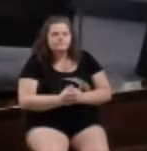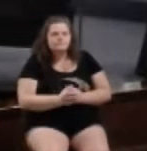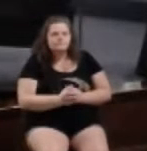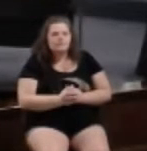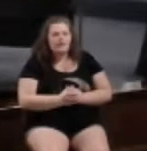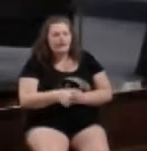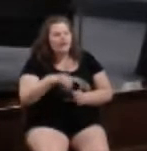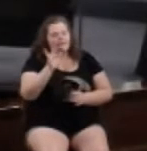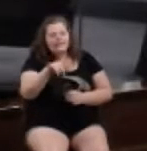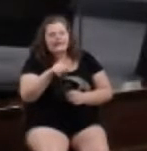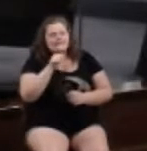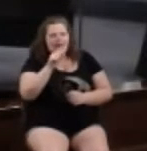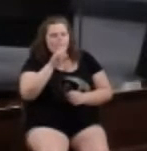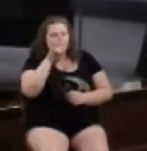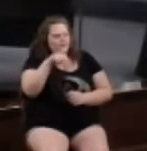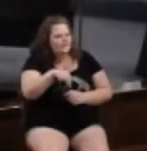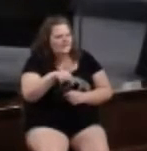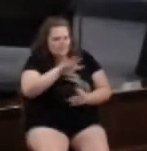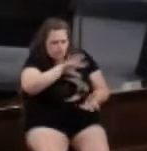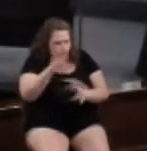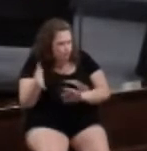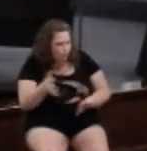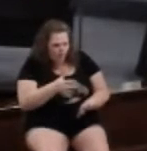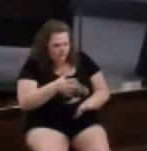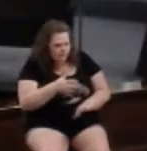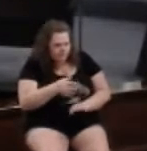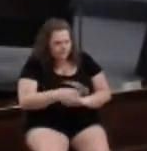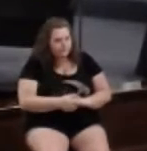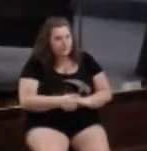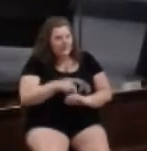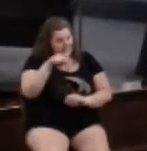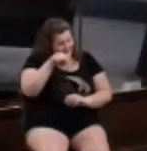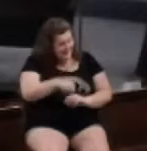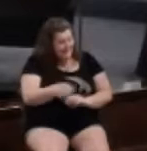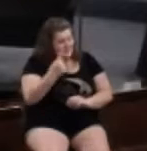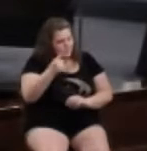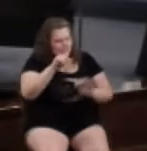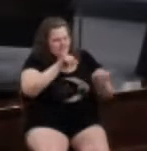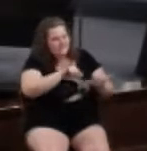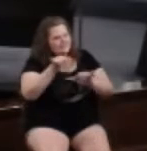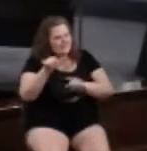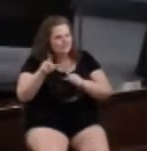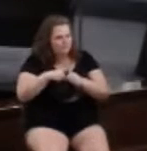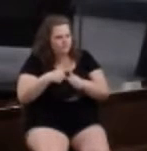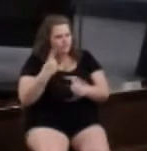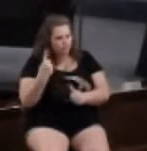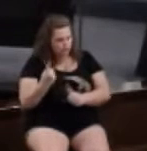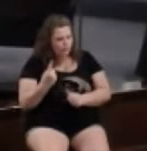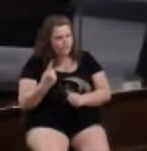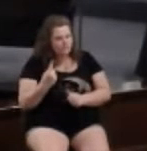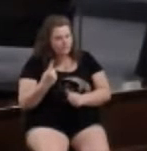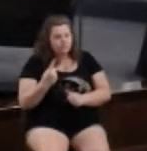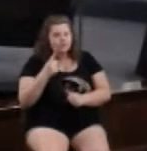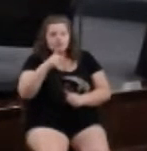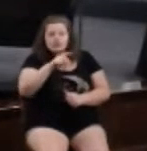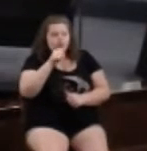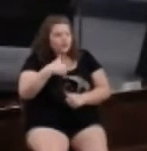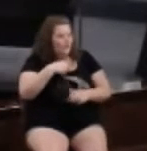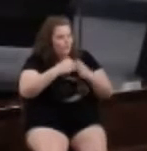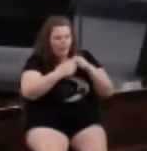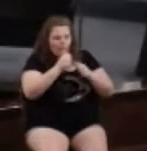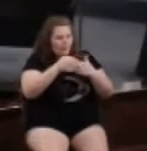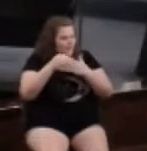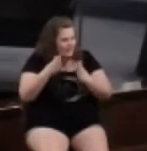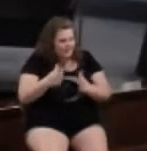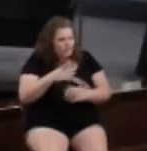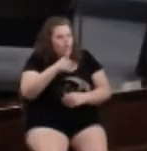That's really not this storm. You see, this storm is the same as the first storm. Because you don't have a problem with leadership,